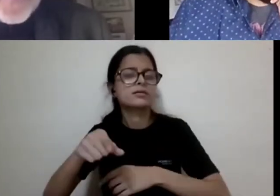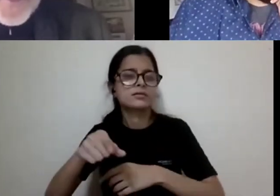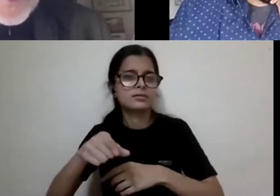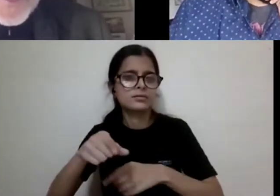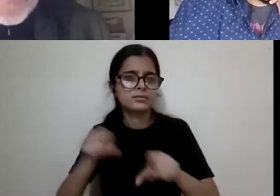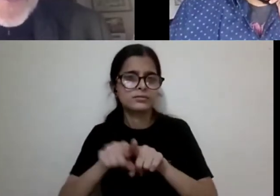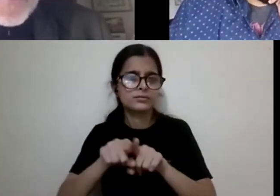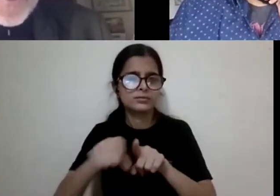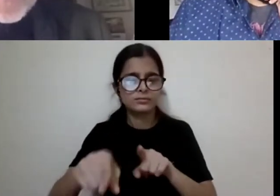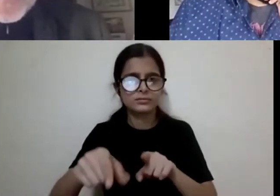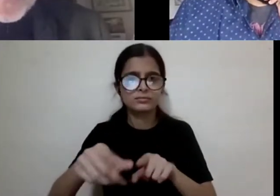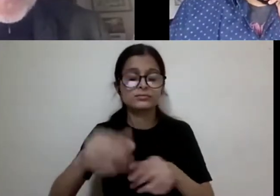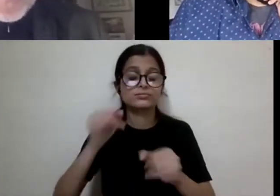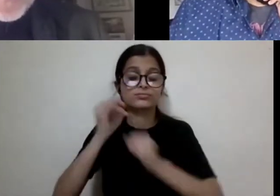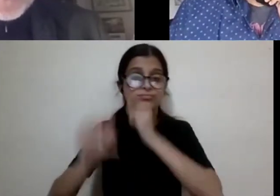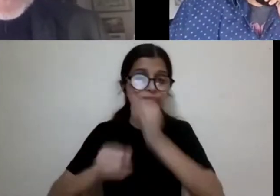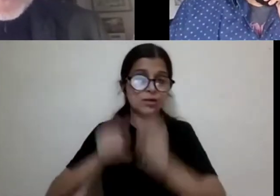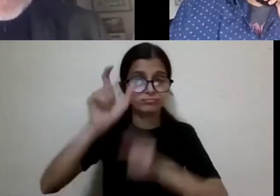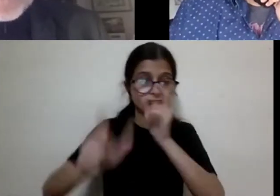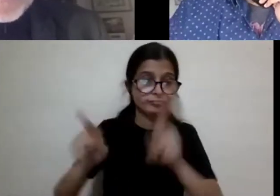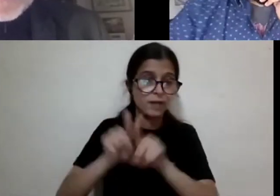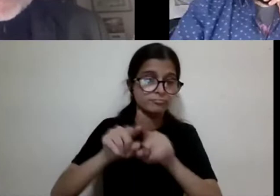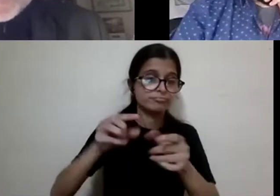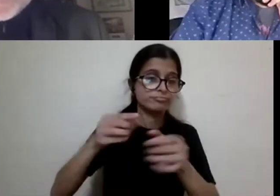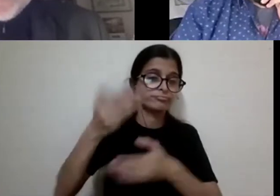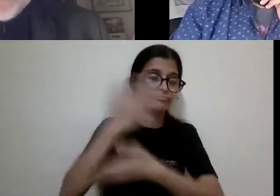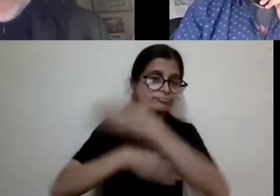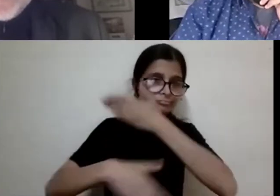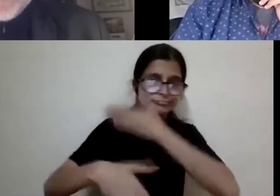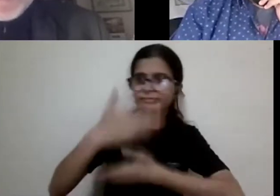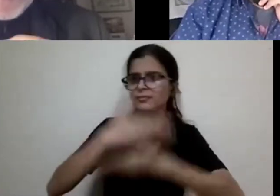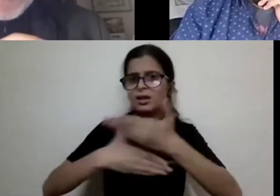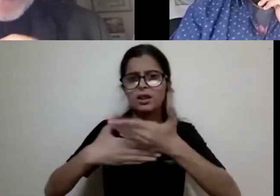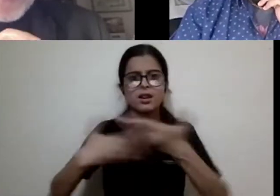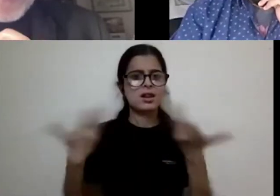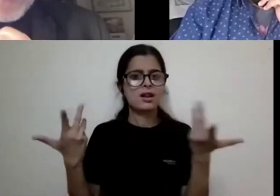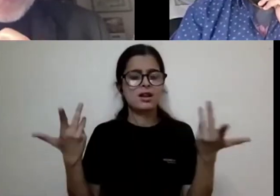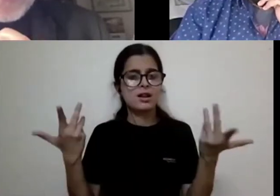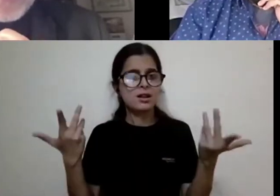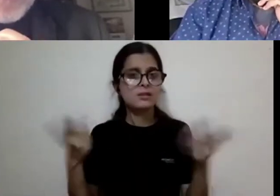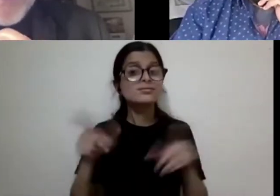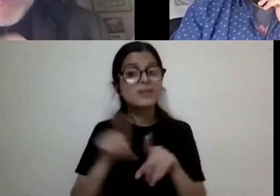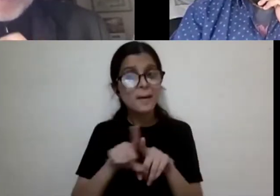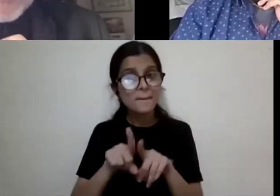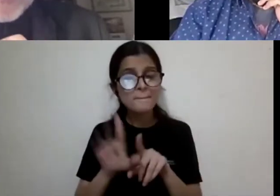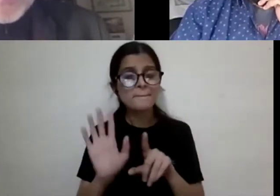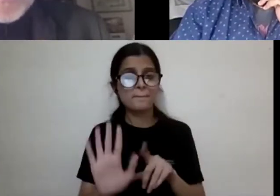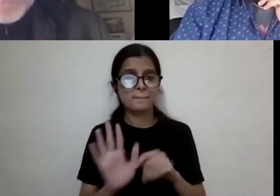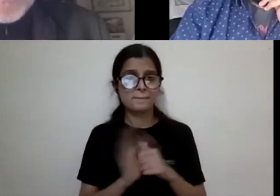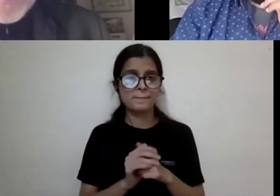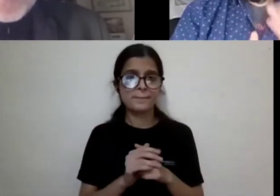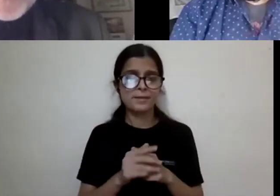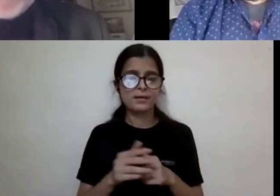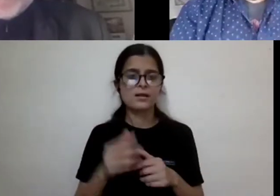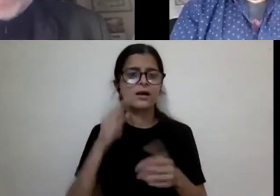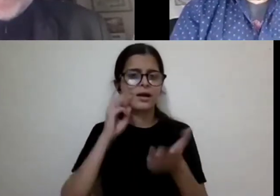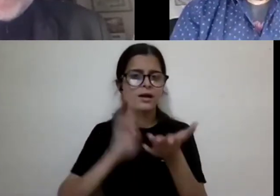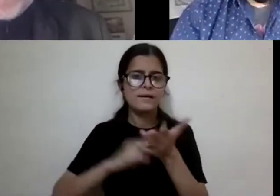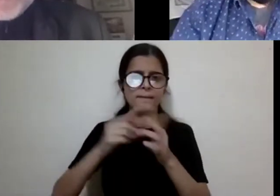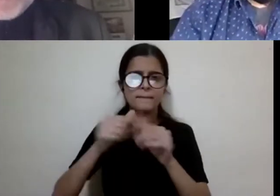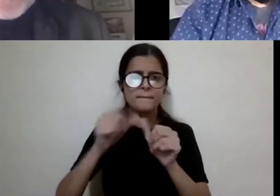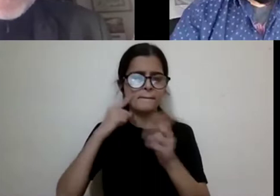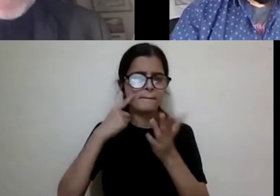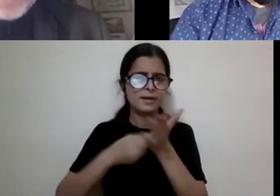the way, one of the critiques of the impairment, uh, disabling model is that it, it doesn't, the, the impairment side is not questioned,